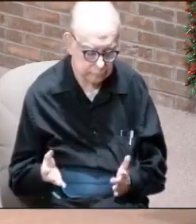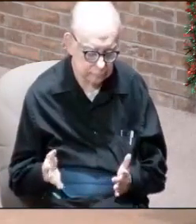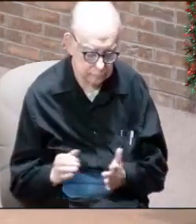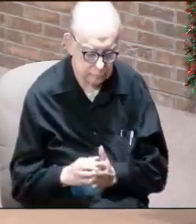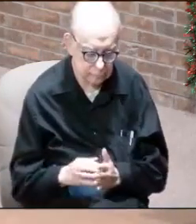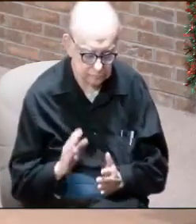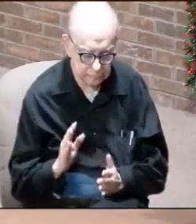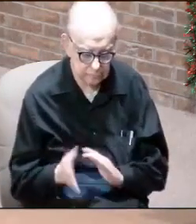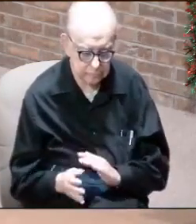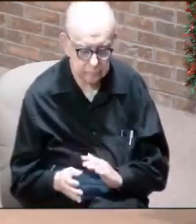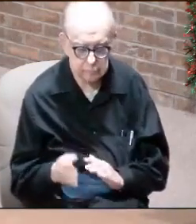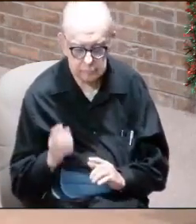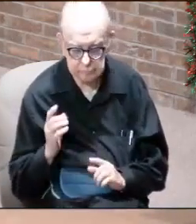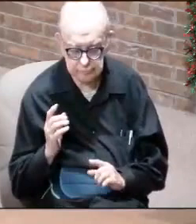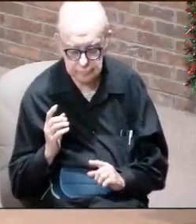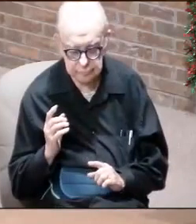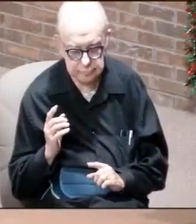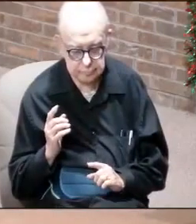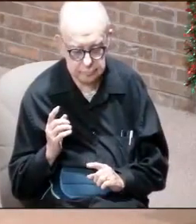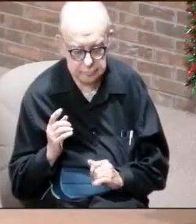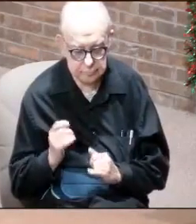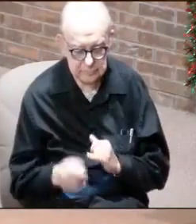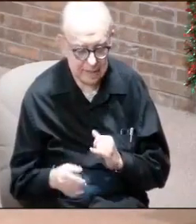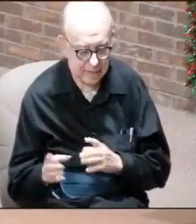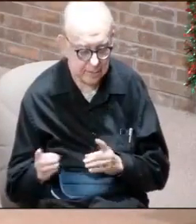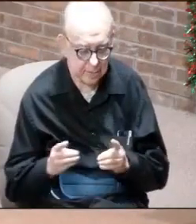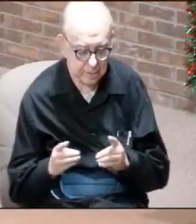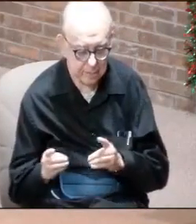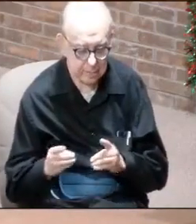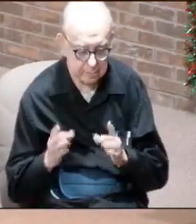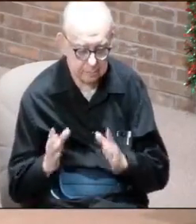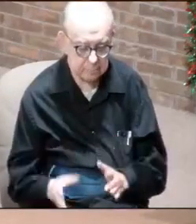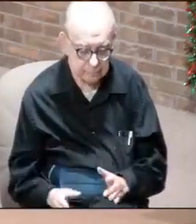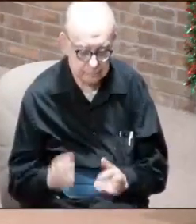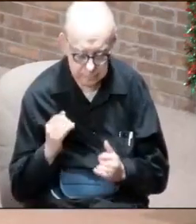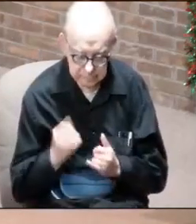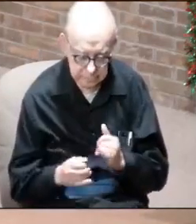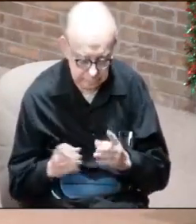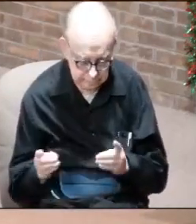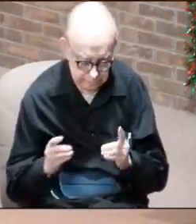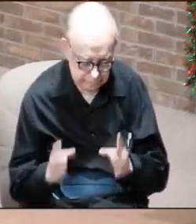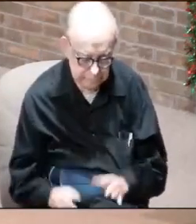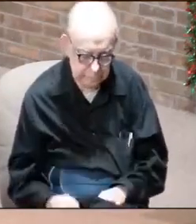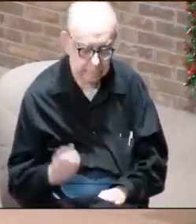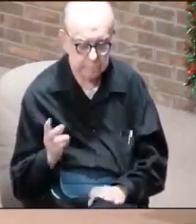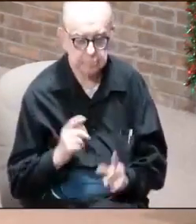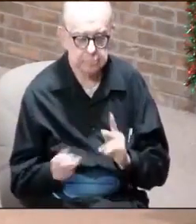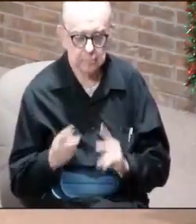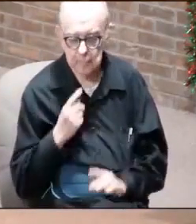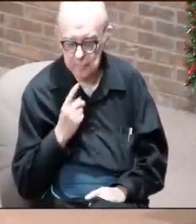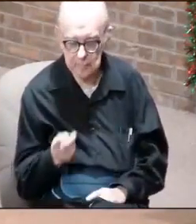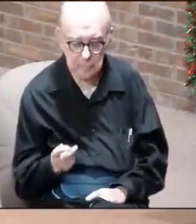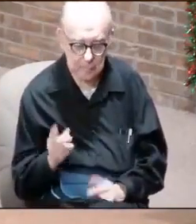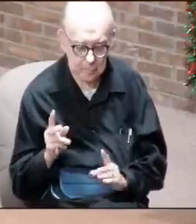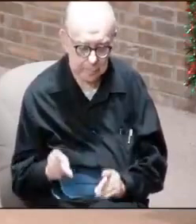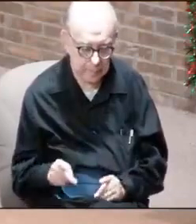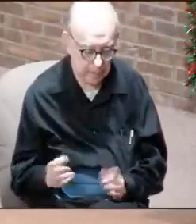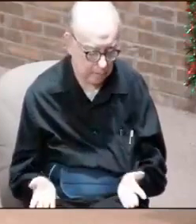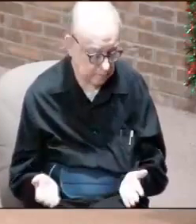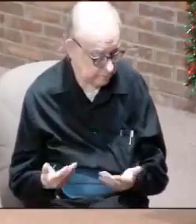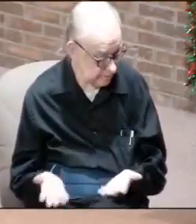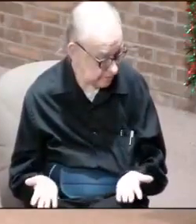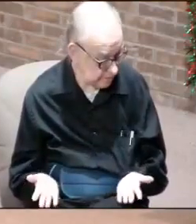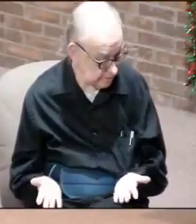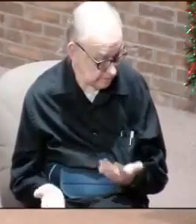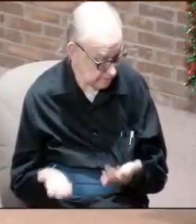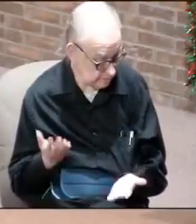That will be the final dictator. The final dictator. Now, a lot of people say, is that person already here? It